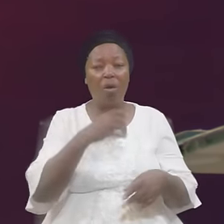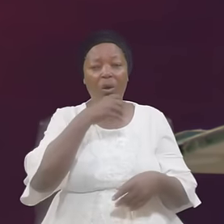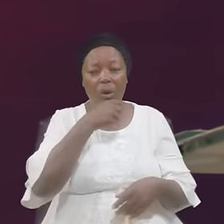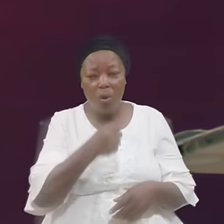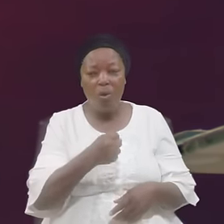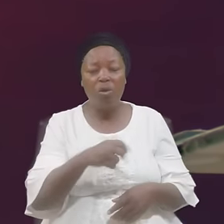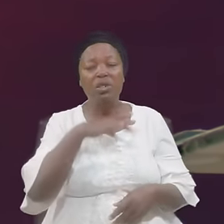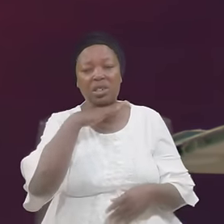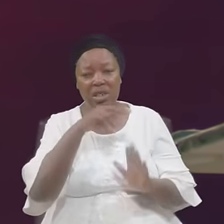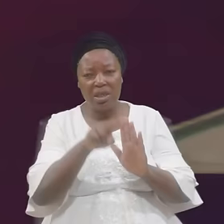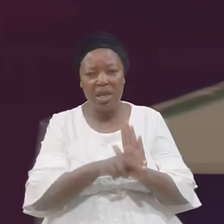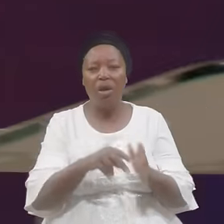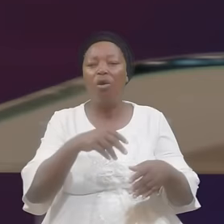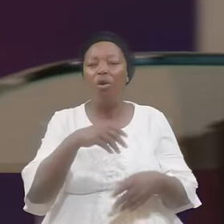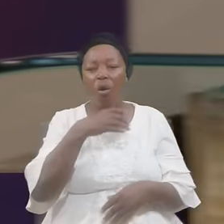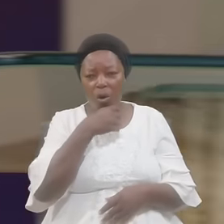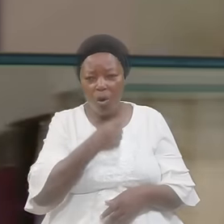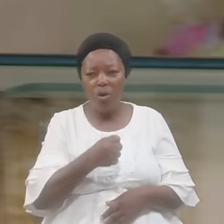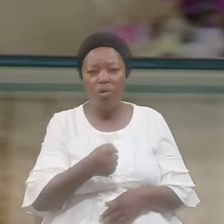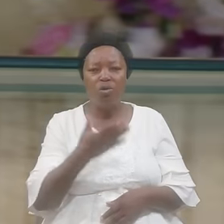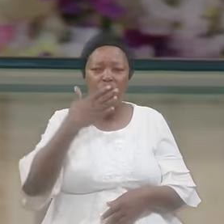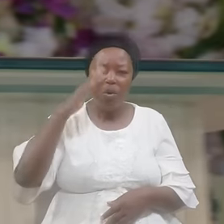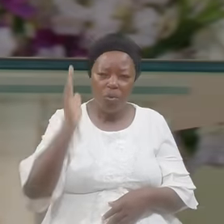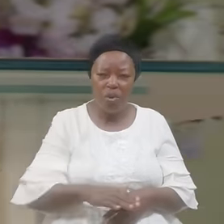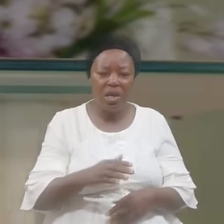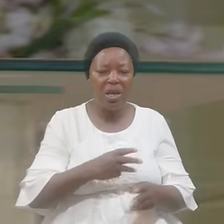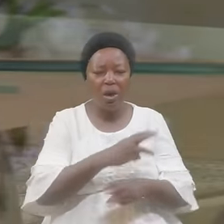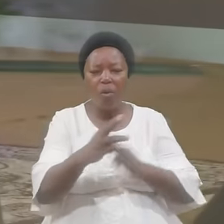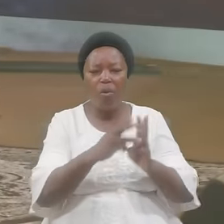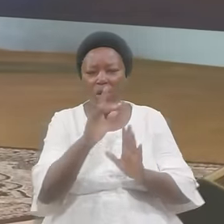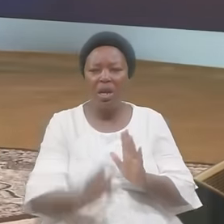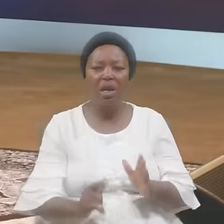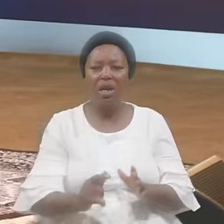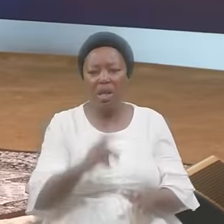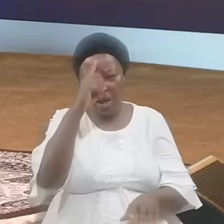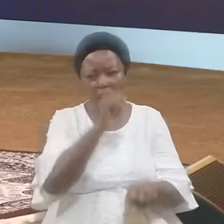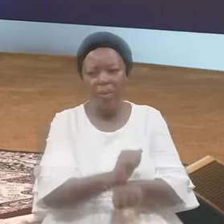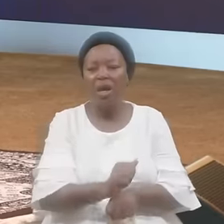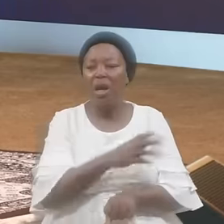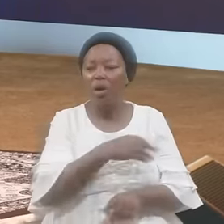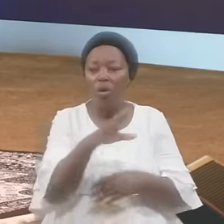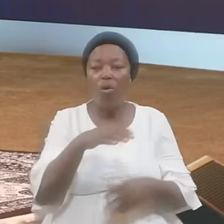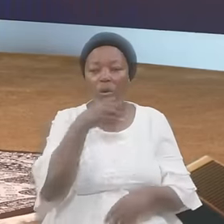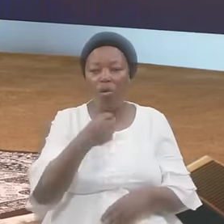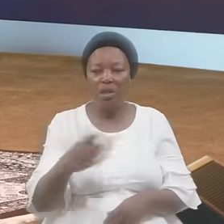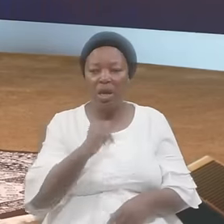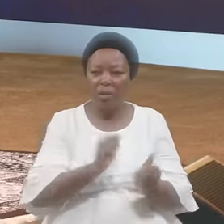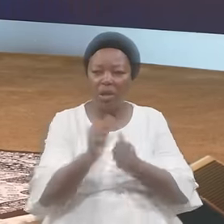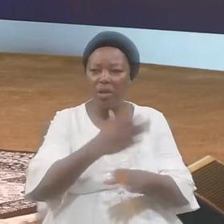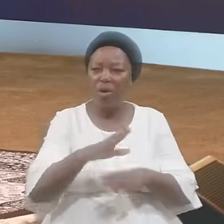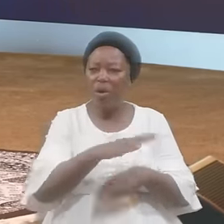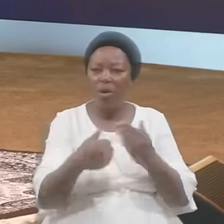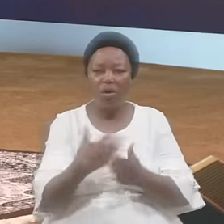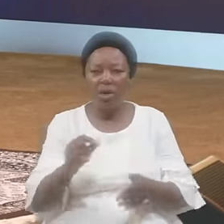sinfulness Old wicked What lay Habit Old things Are passed away Old things Are